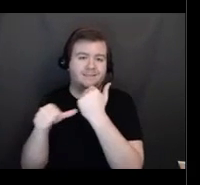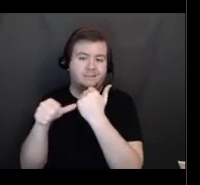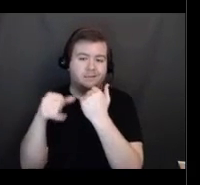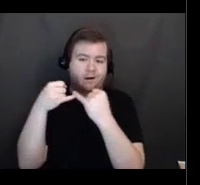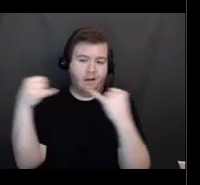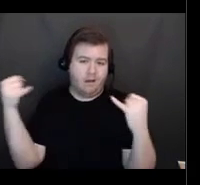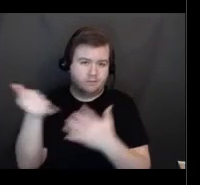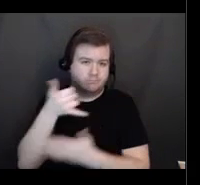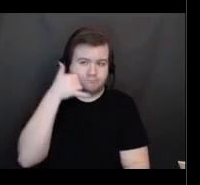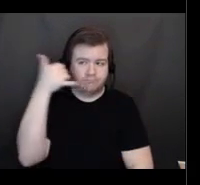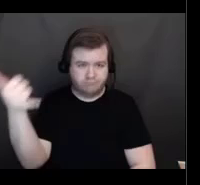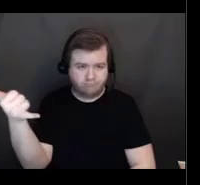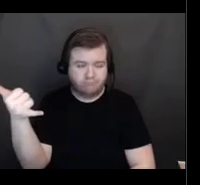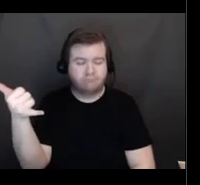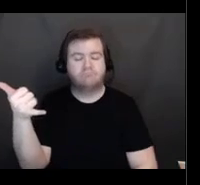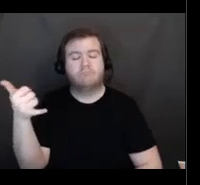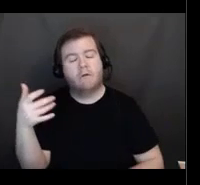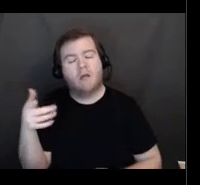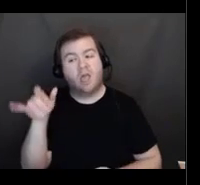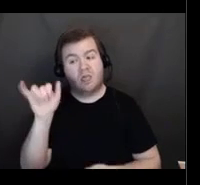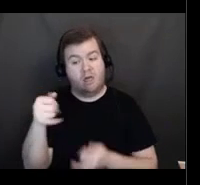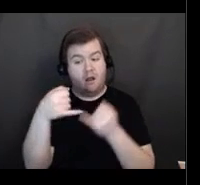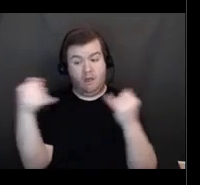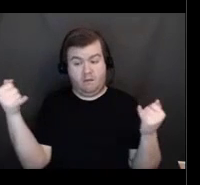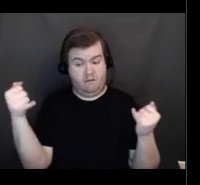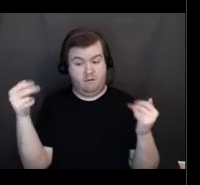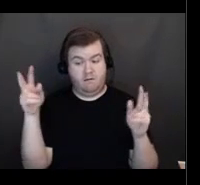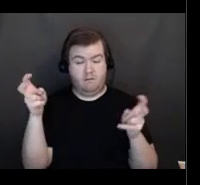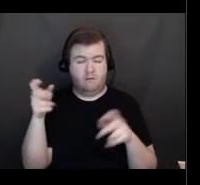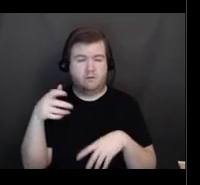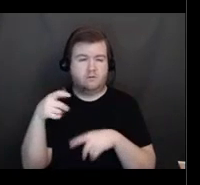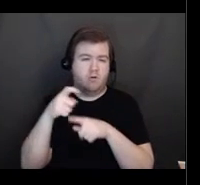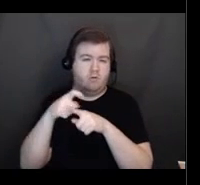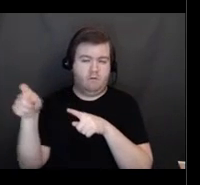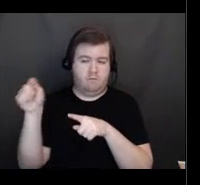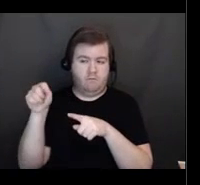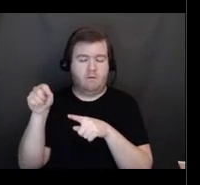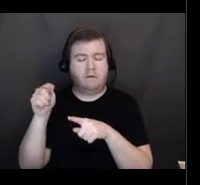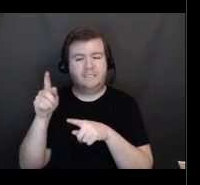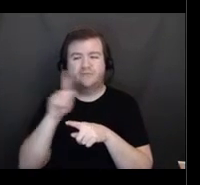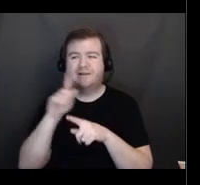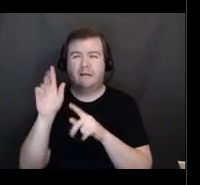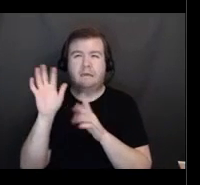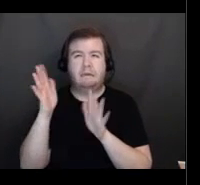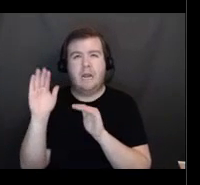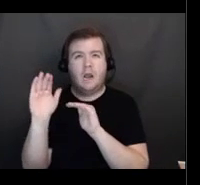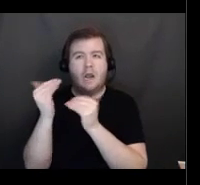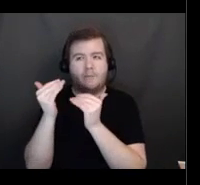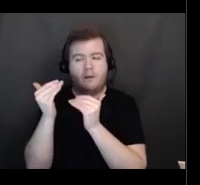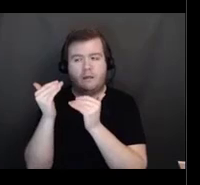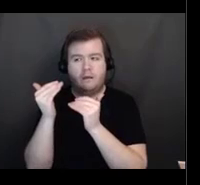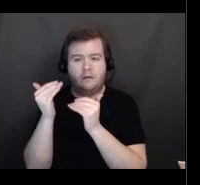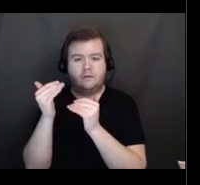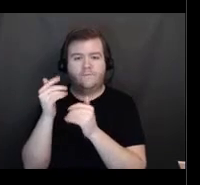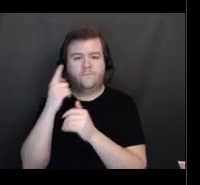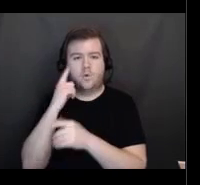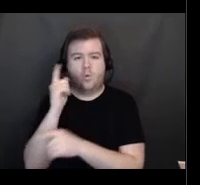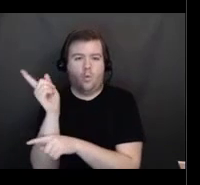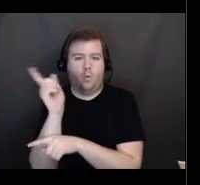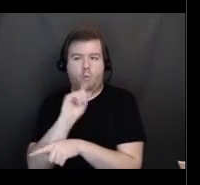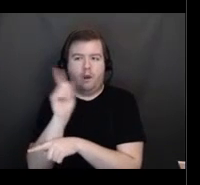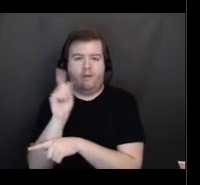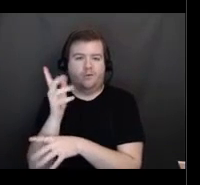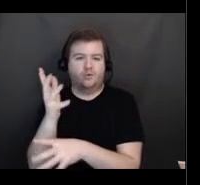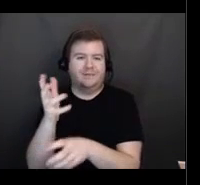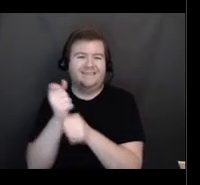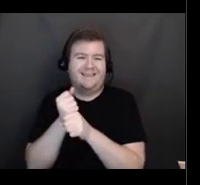that is limited in terms of where somebody can get a vaccine. It's,